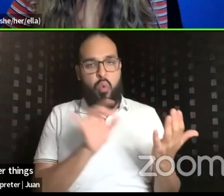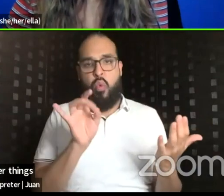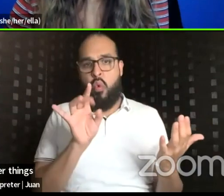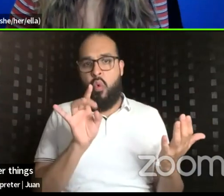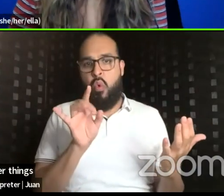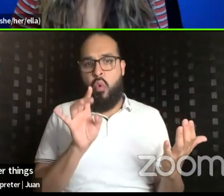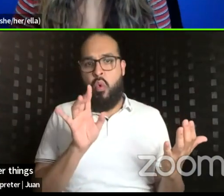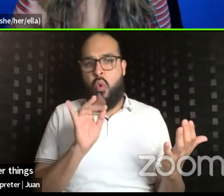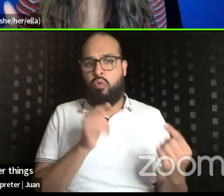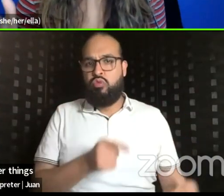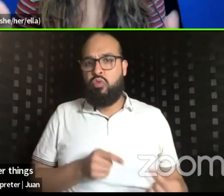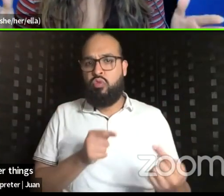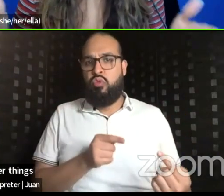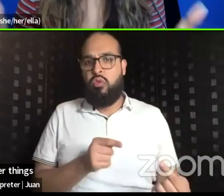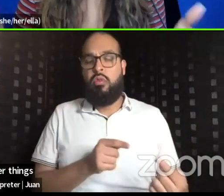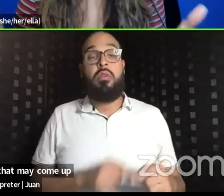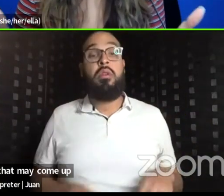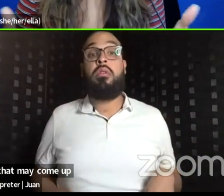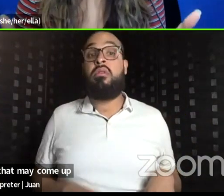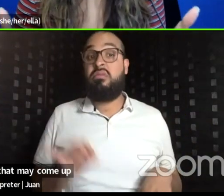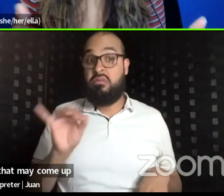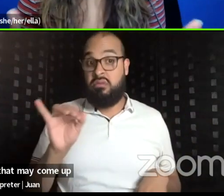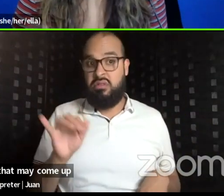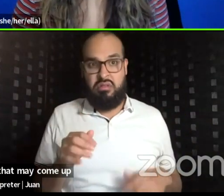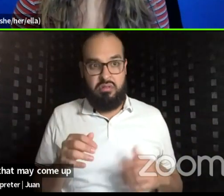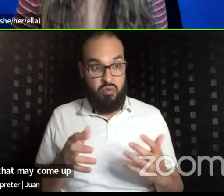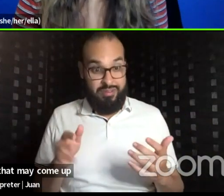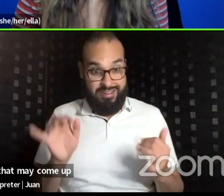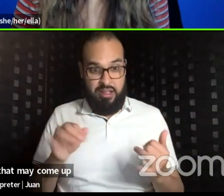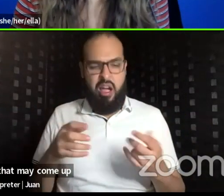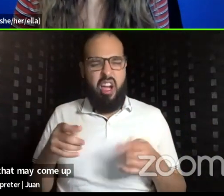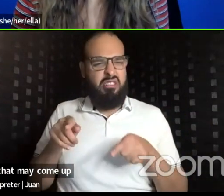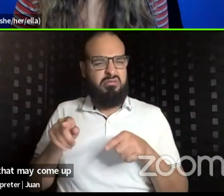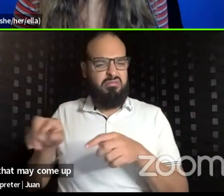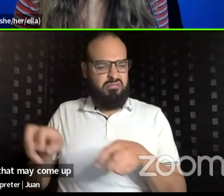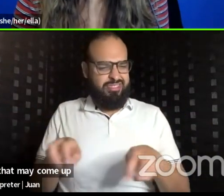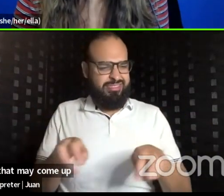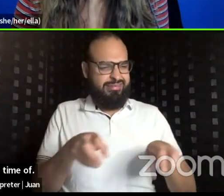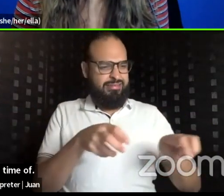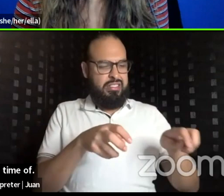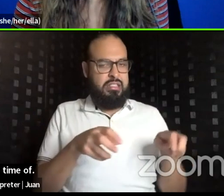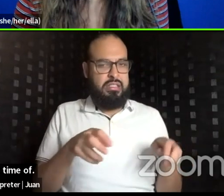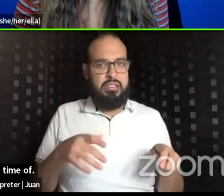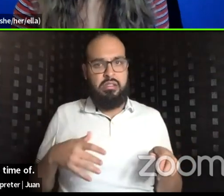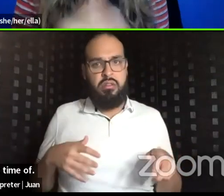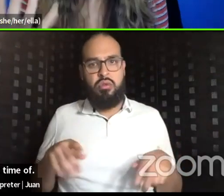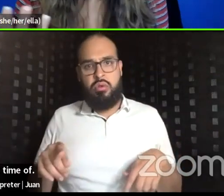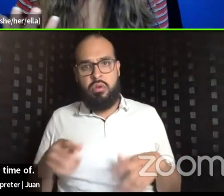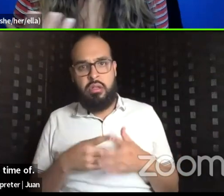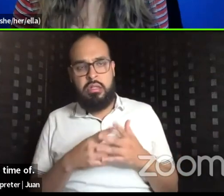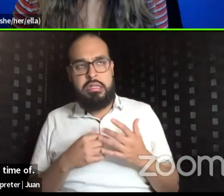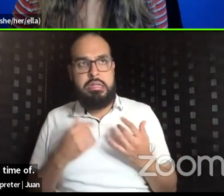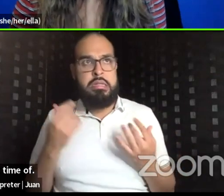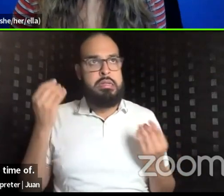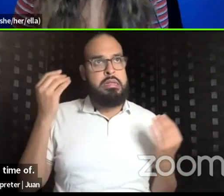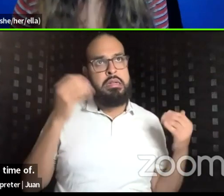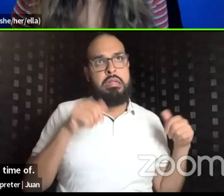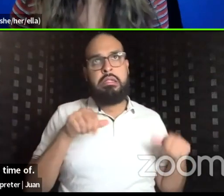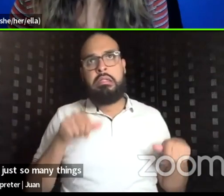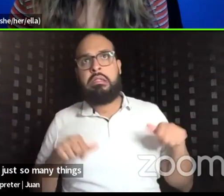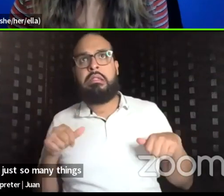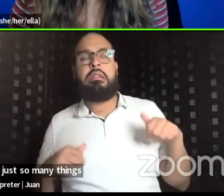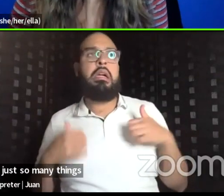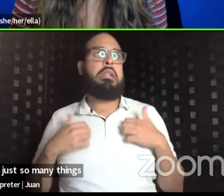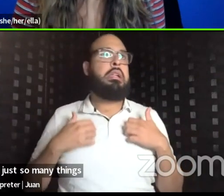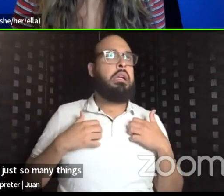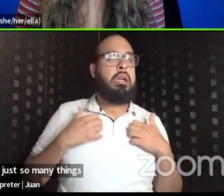that may come up, right, when you're in that time of, when you're questioning things, and just so many things come up for you, and how to